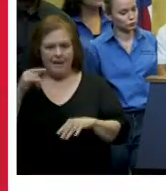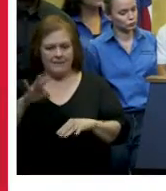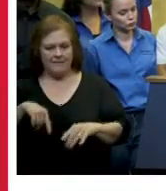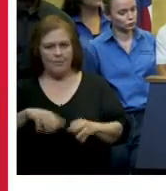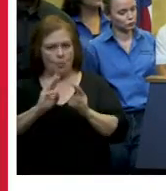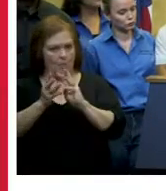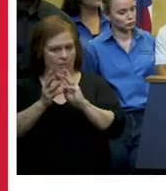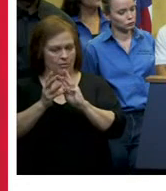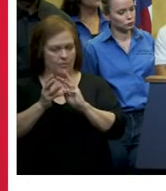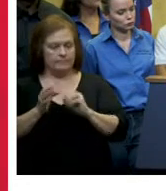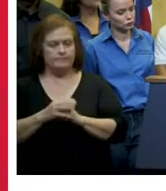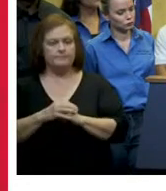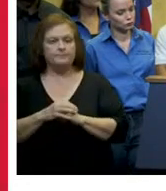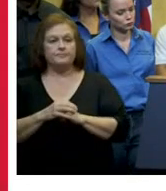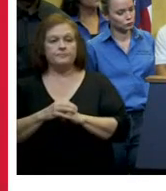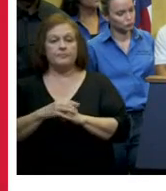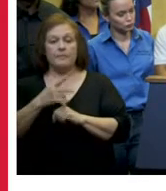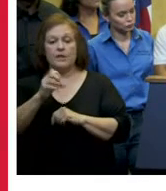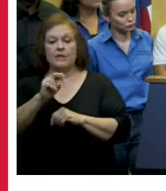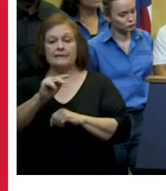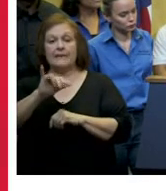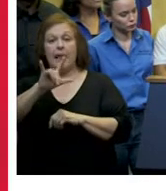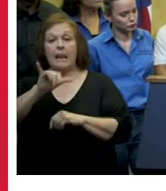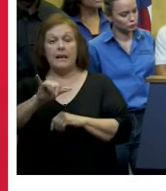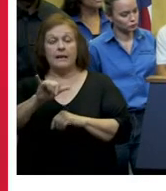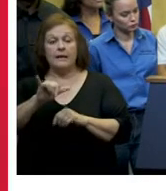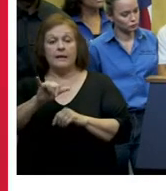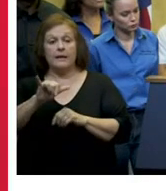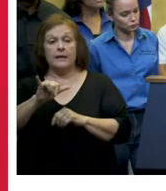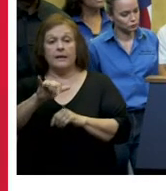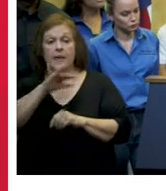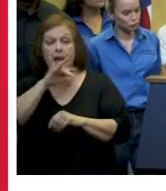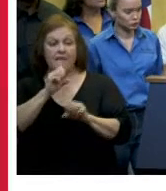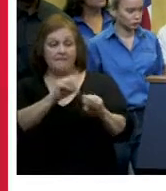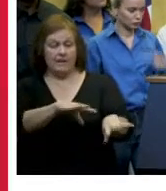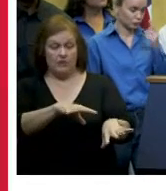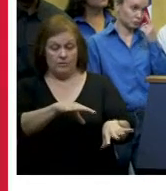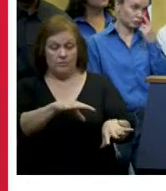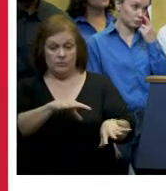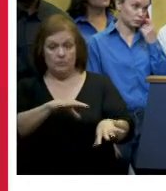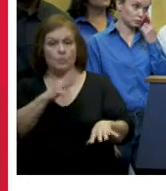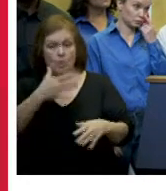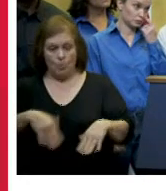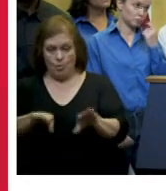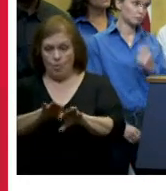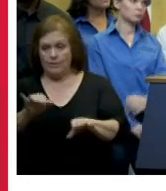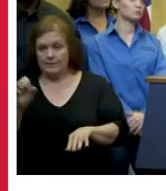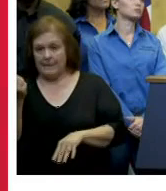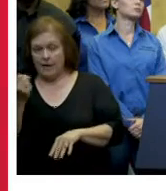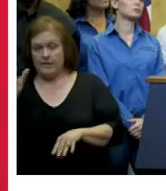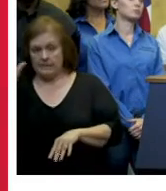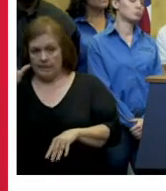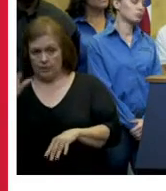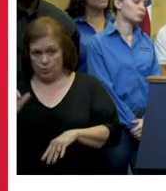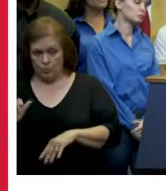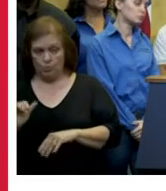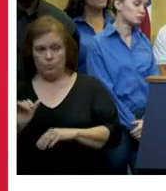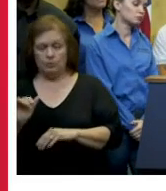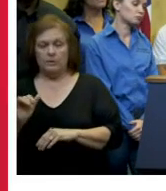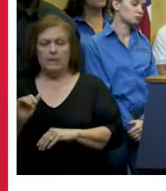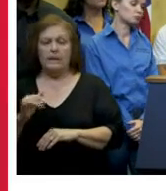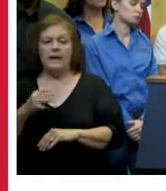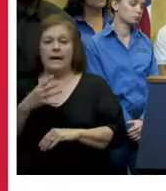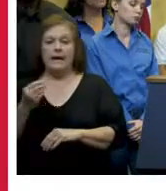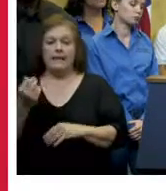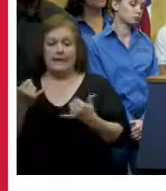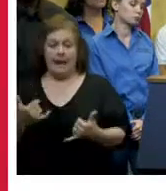weather the gentilly landfill will also be closed on saturday and sunday and in fact i'm in